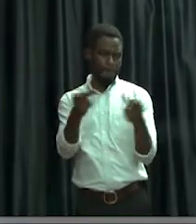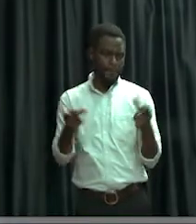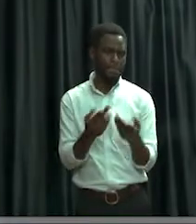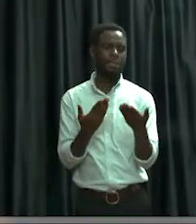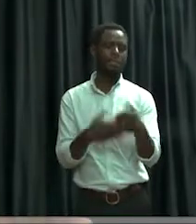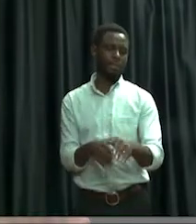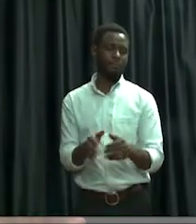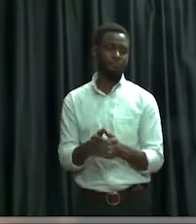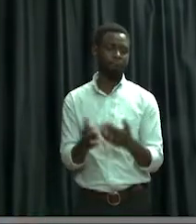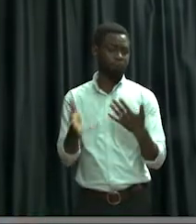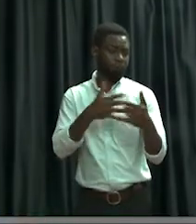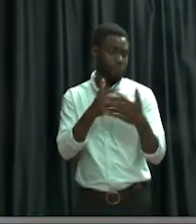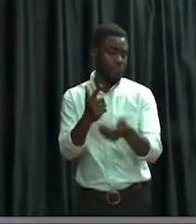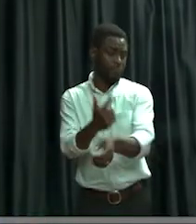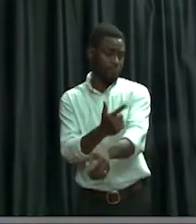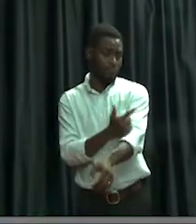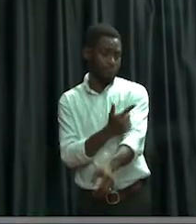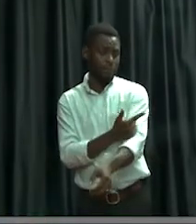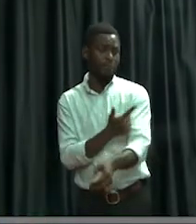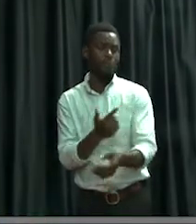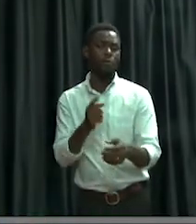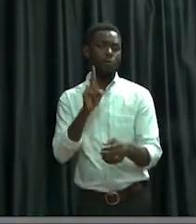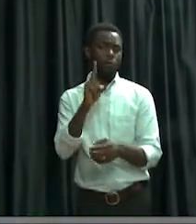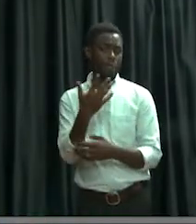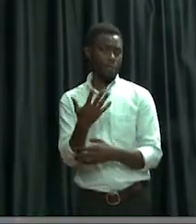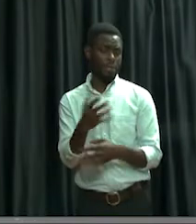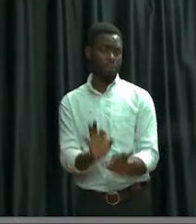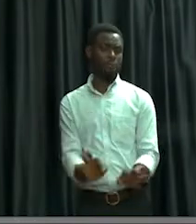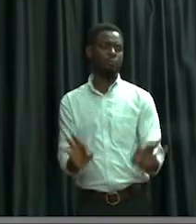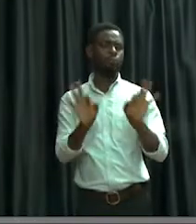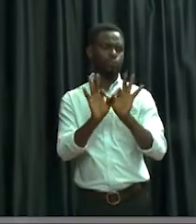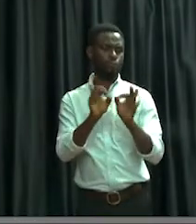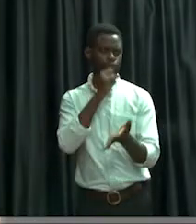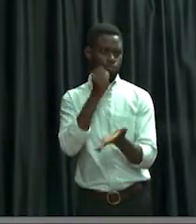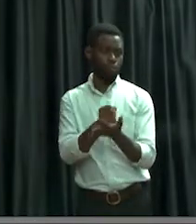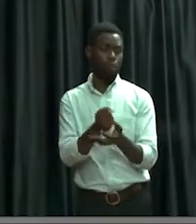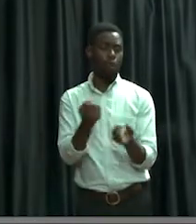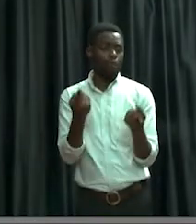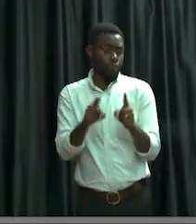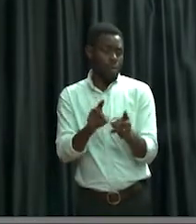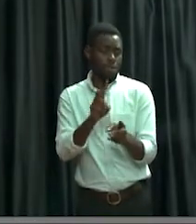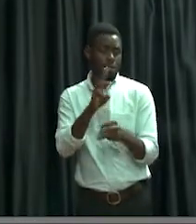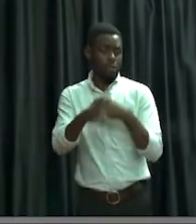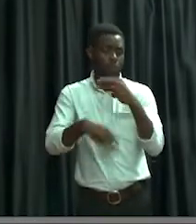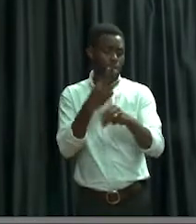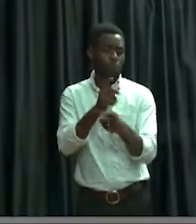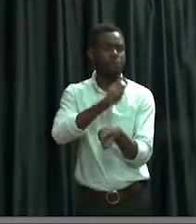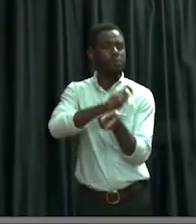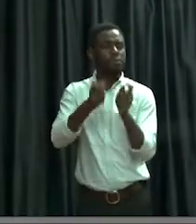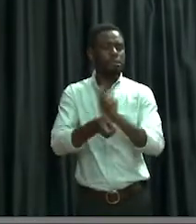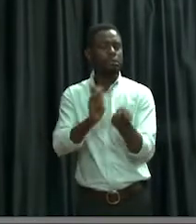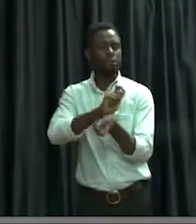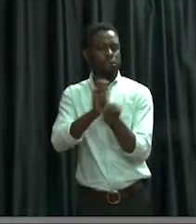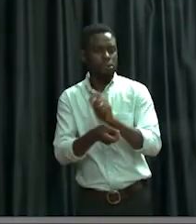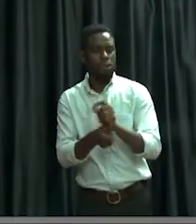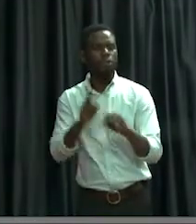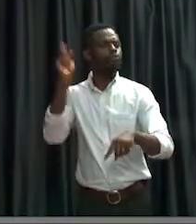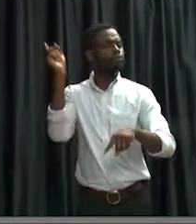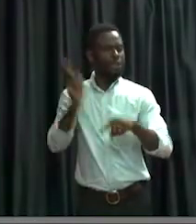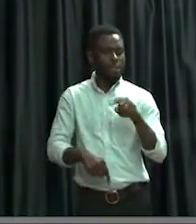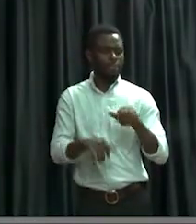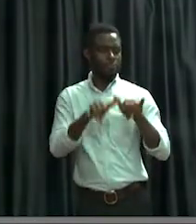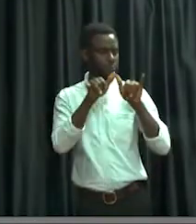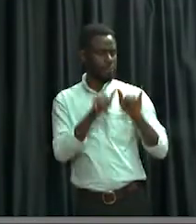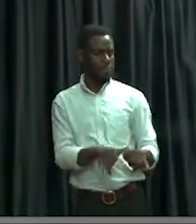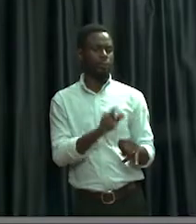Whatever your lessons are, one thing is certain. When the world is changing rapidly, you can't afford to sit at